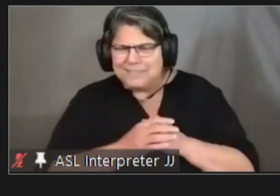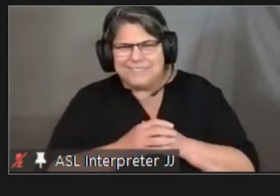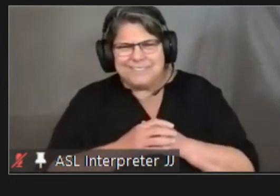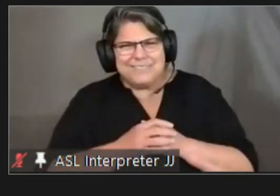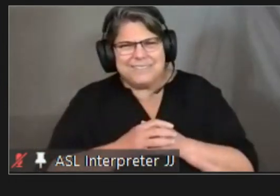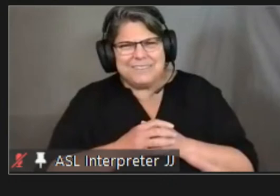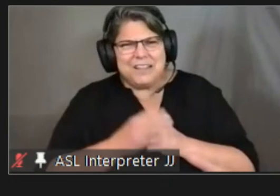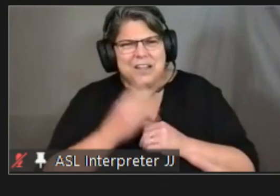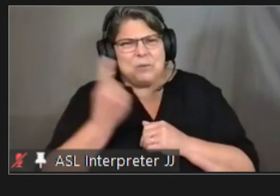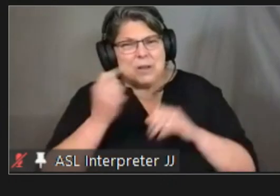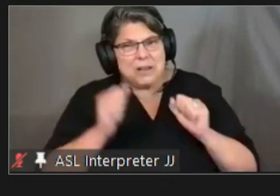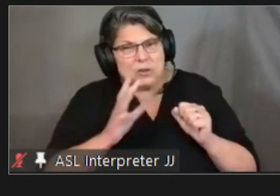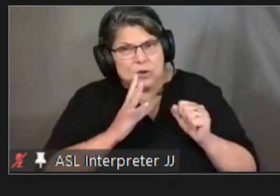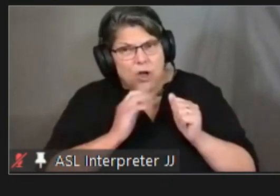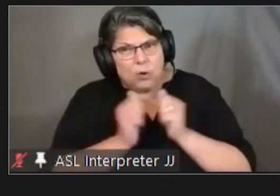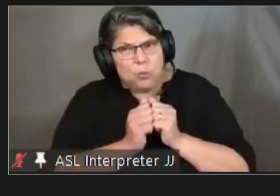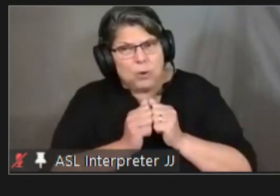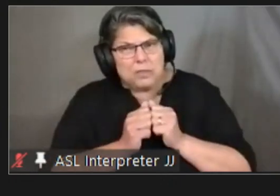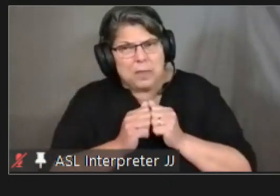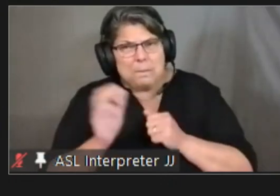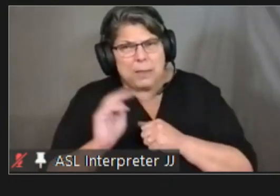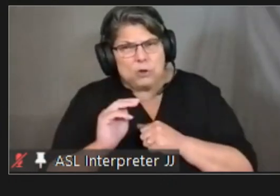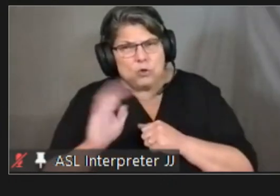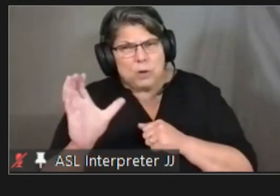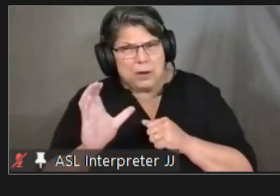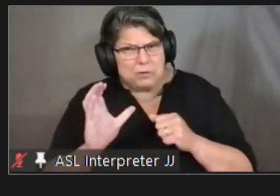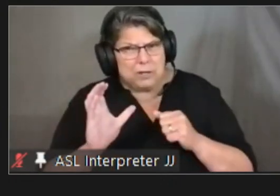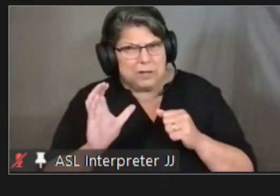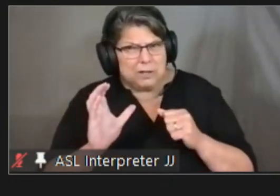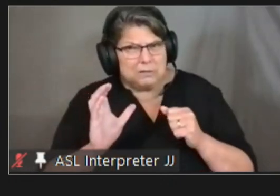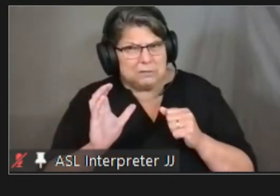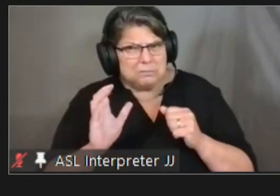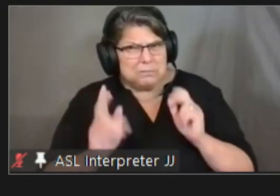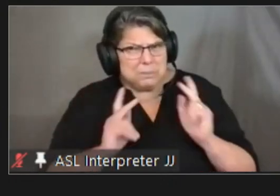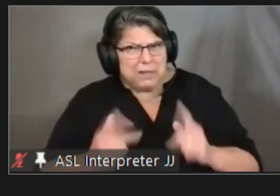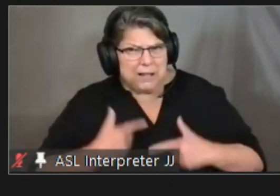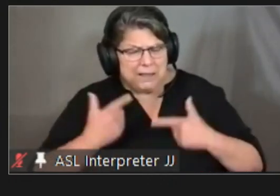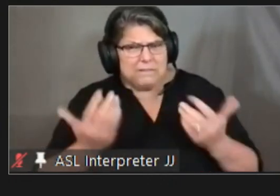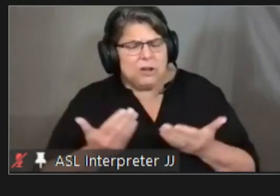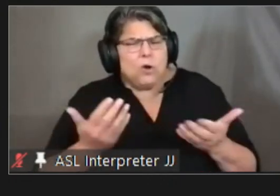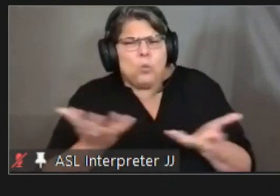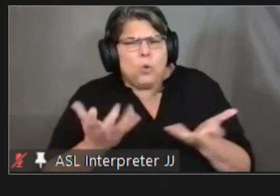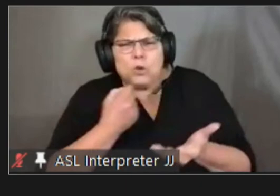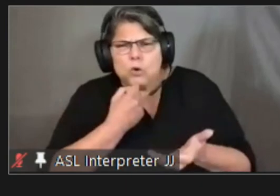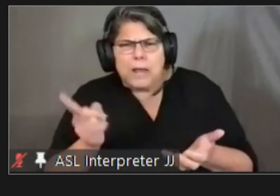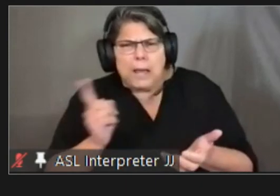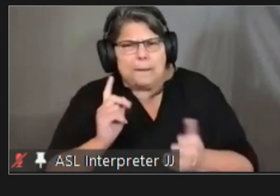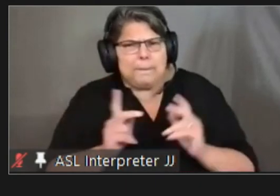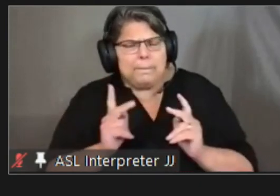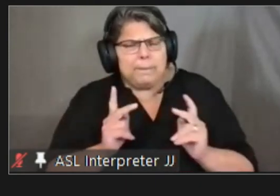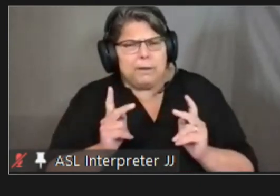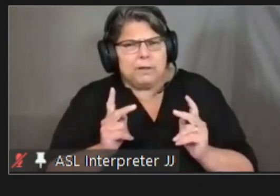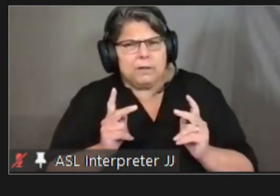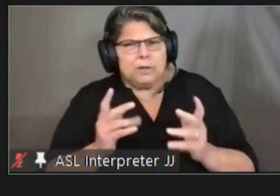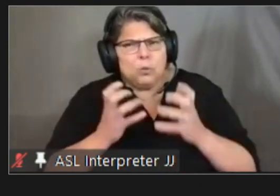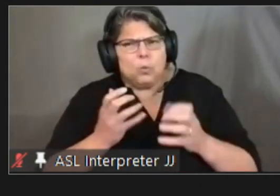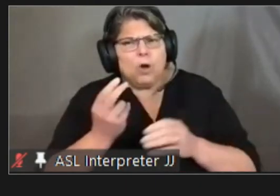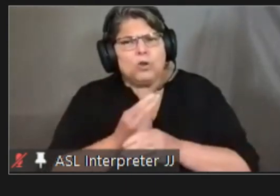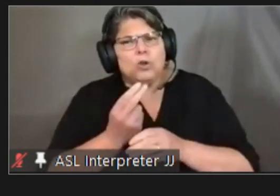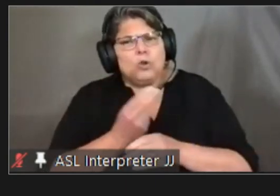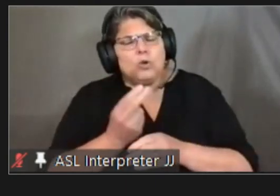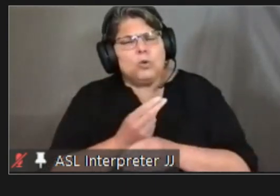if you could talk with mendocino county residents about um what would you say to folks who want to use alternate